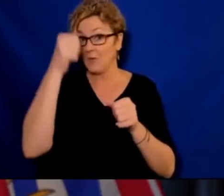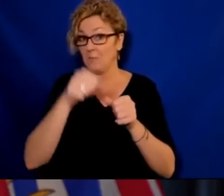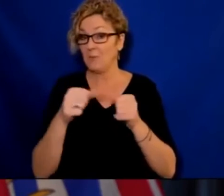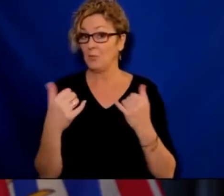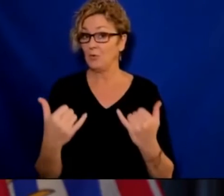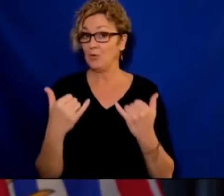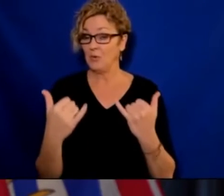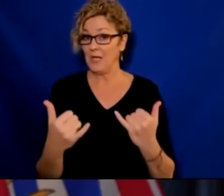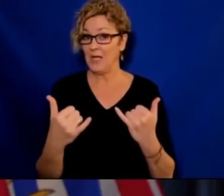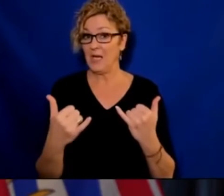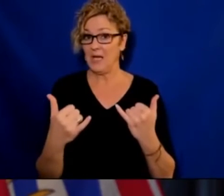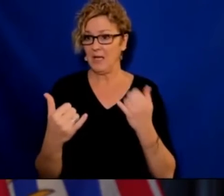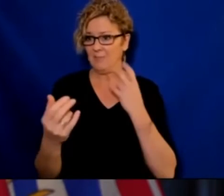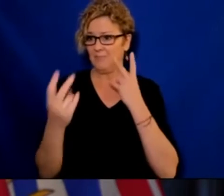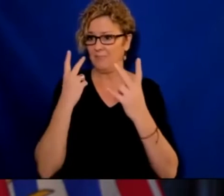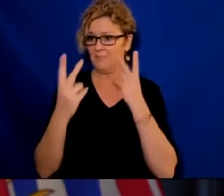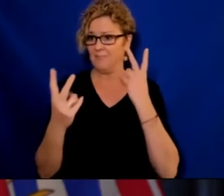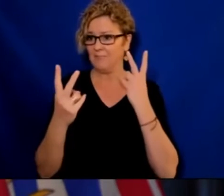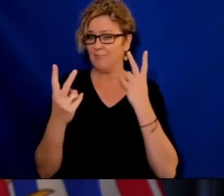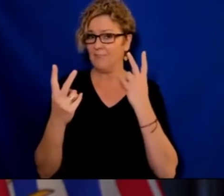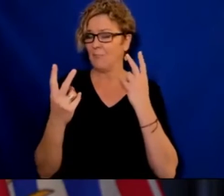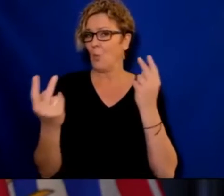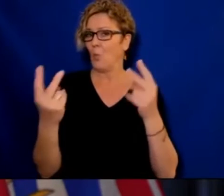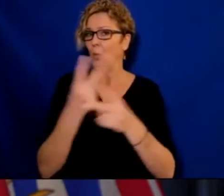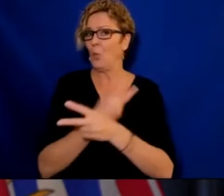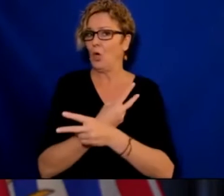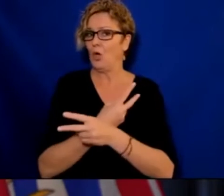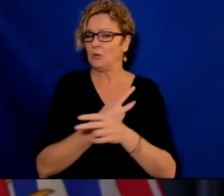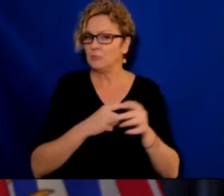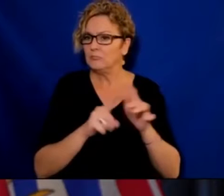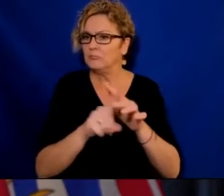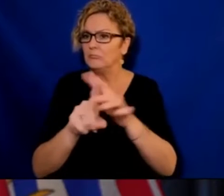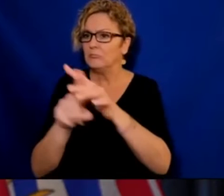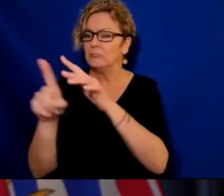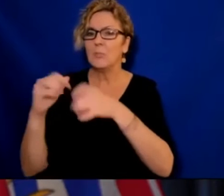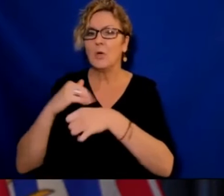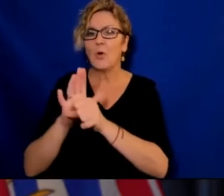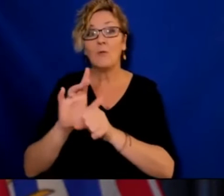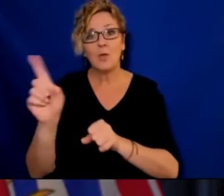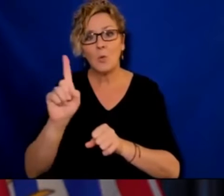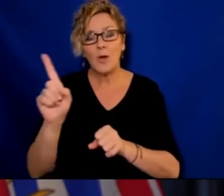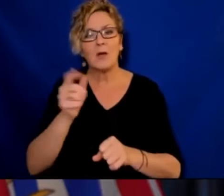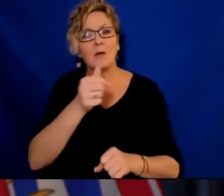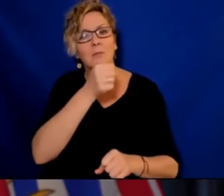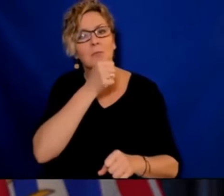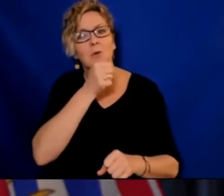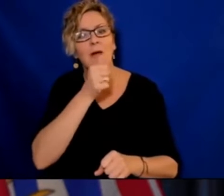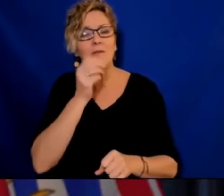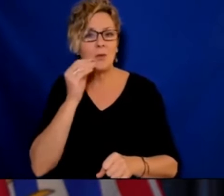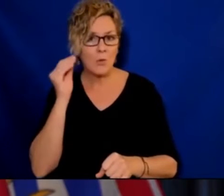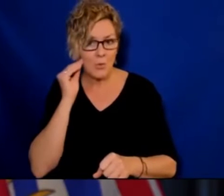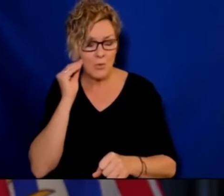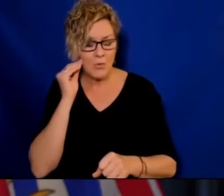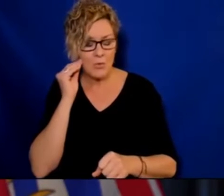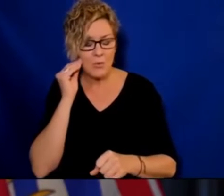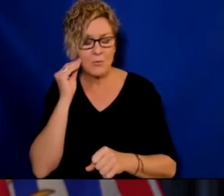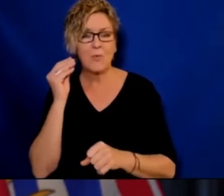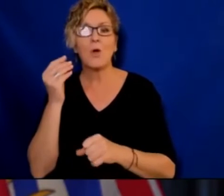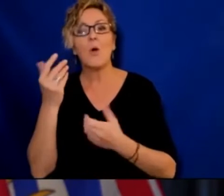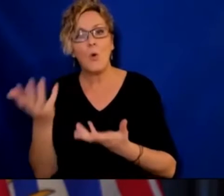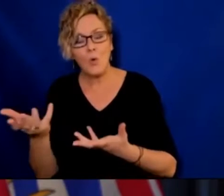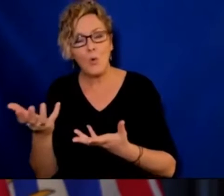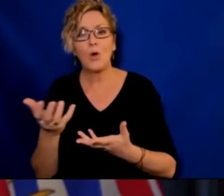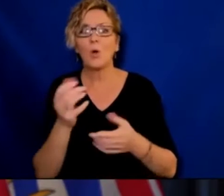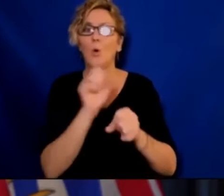is occurring in private homes, at social gatherings, and in settings like workplaces where people are gathering